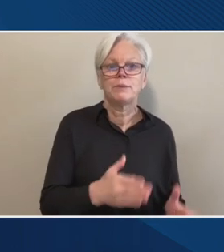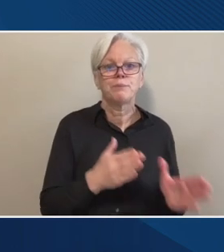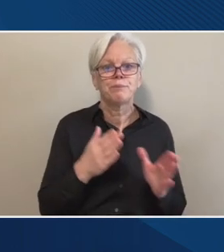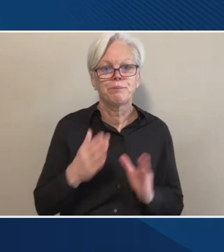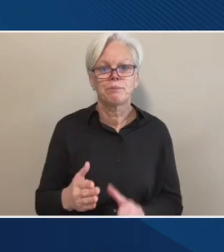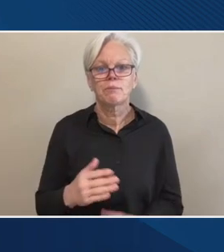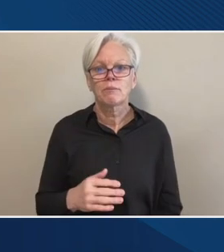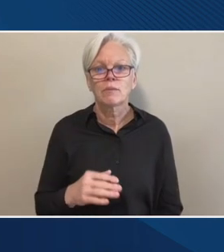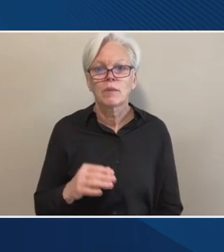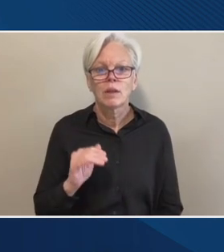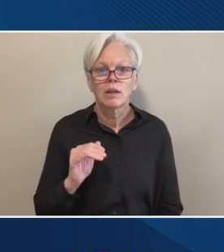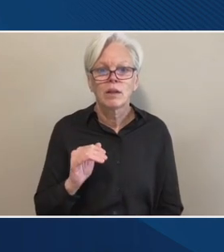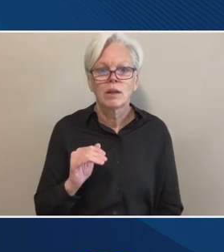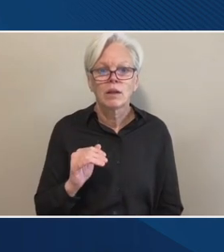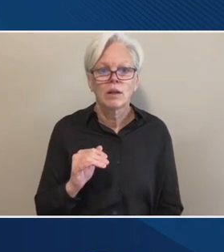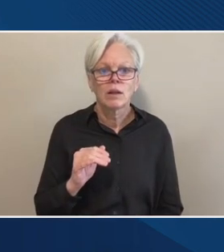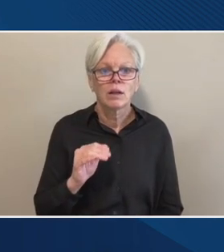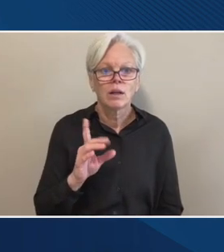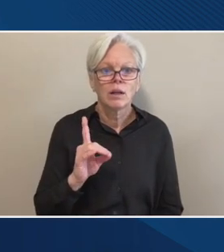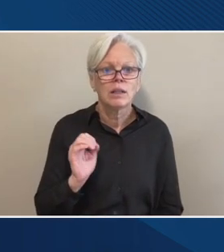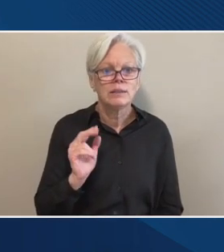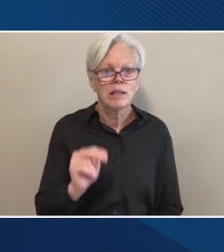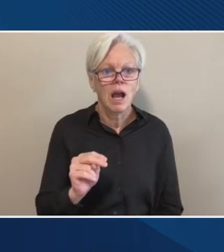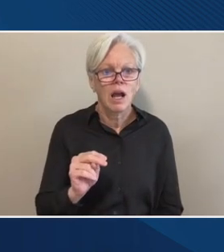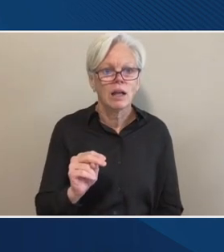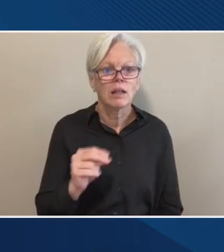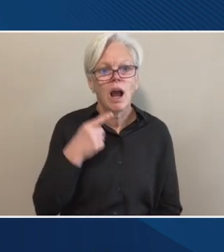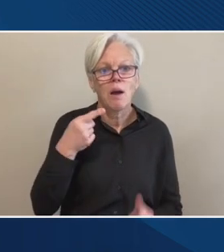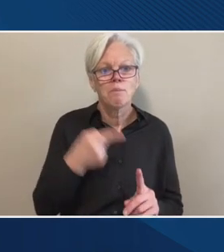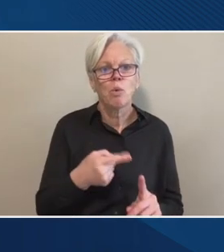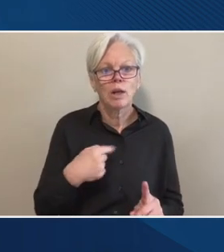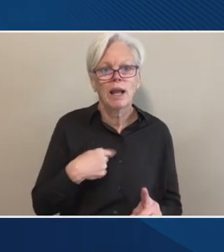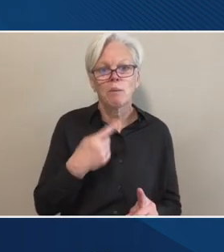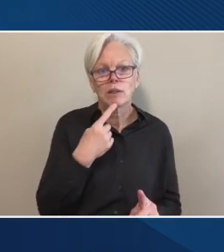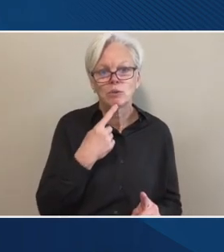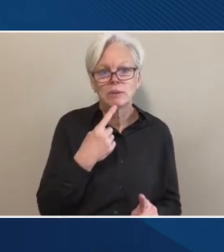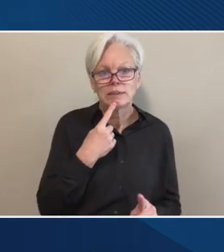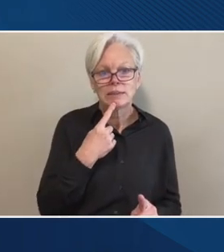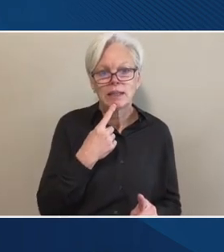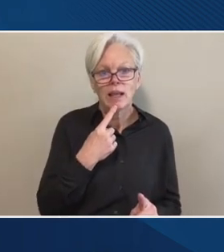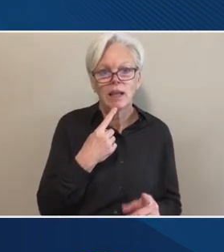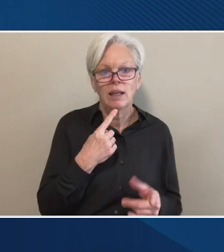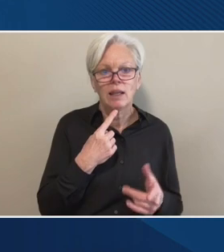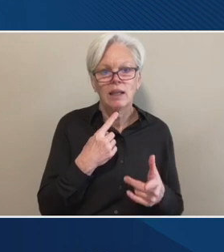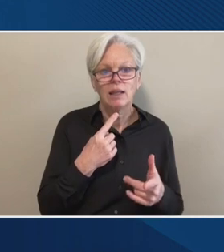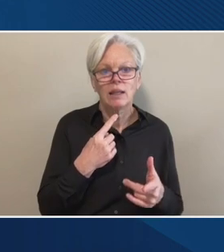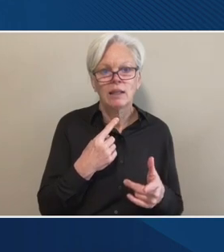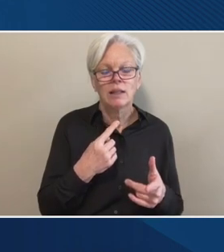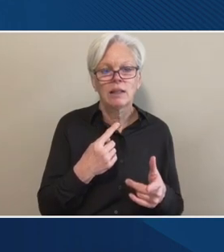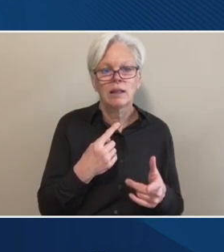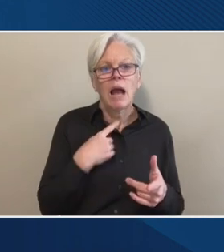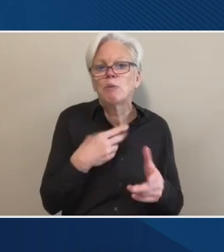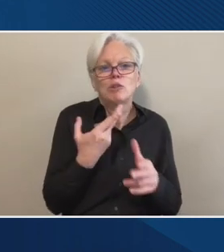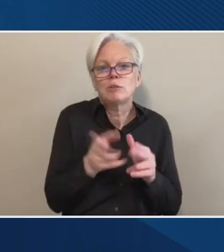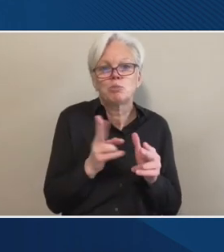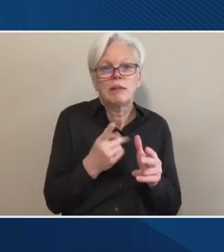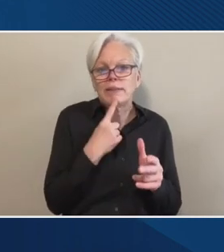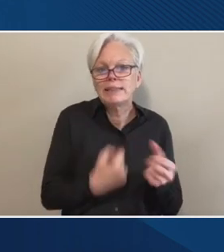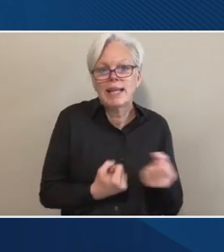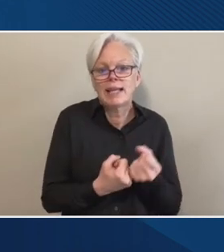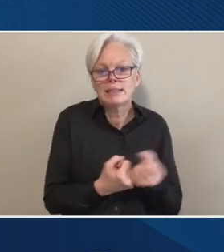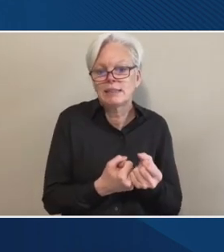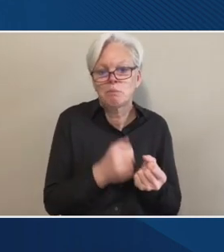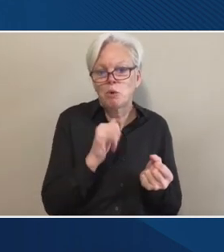Um, I won't, uh, a point that, uh, I was, was going to make as it made, so I won't make it again. So I'll just briefly express support. I think this is a